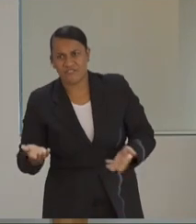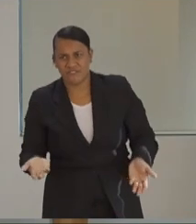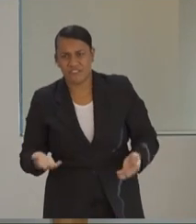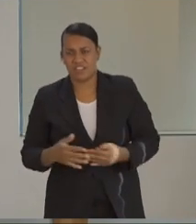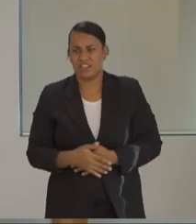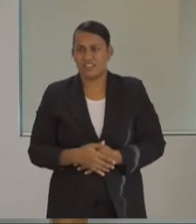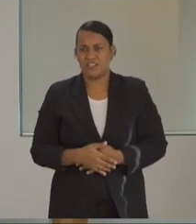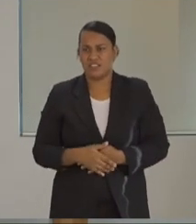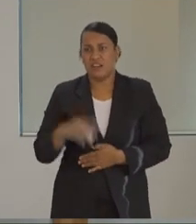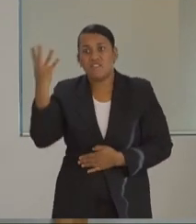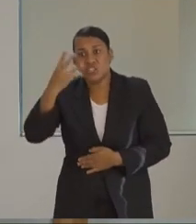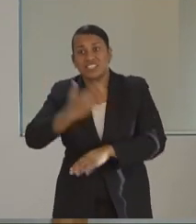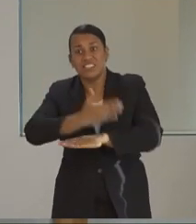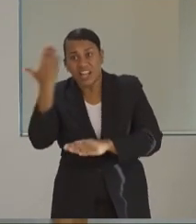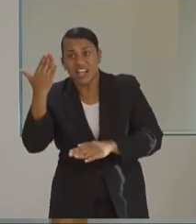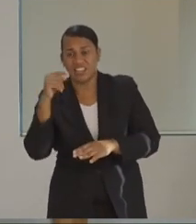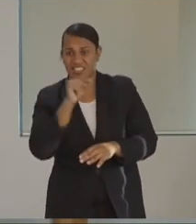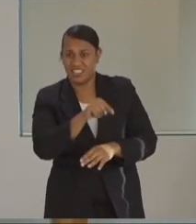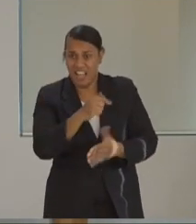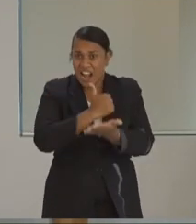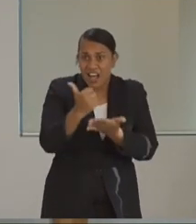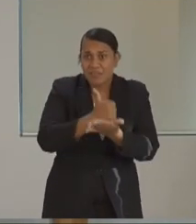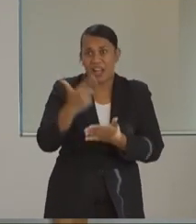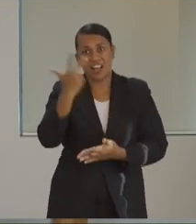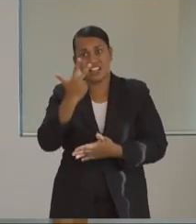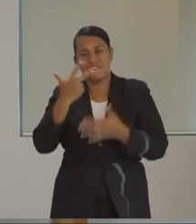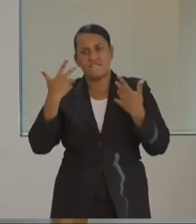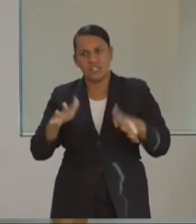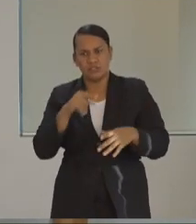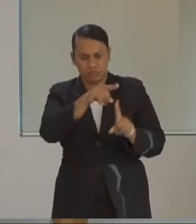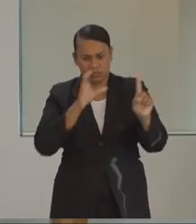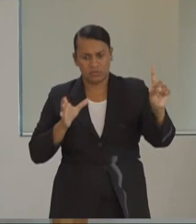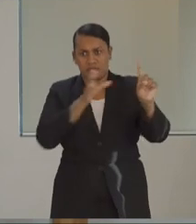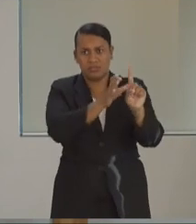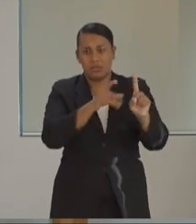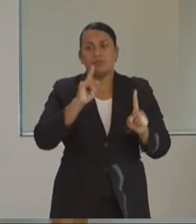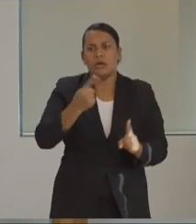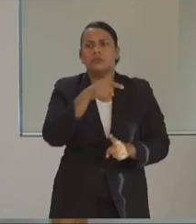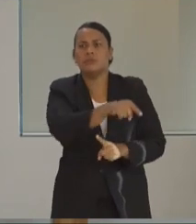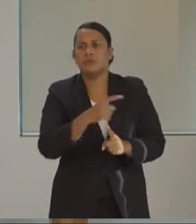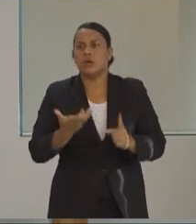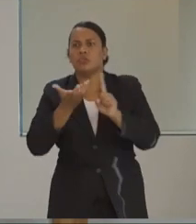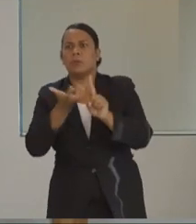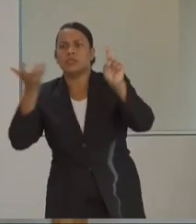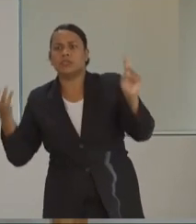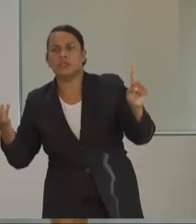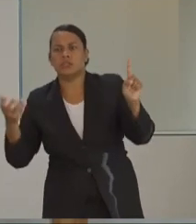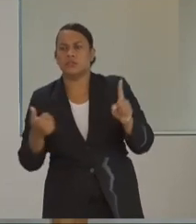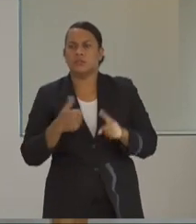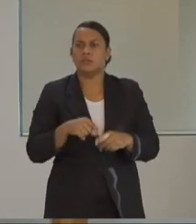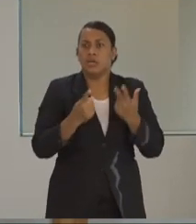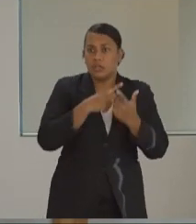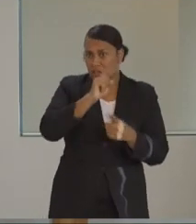beyond 14 days. So the close contacts have been living with her well beyond 14 days. So if they were to be positive, they would have been positive